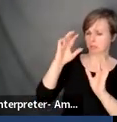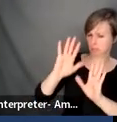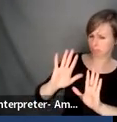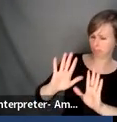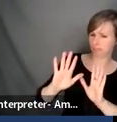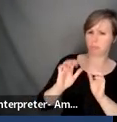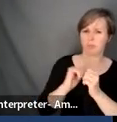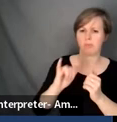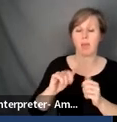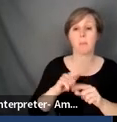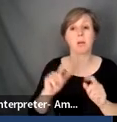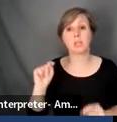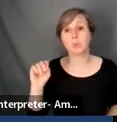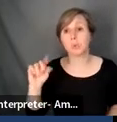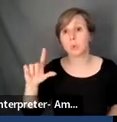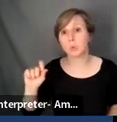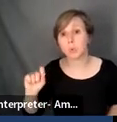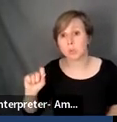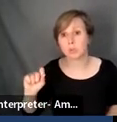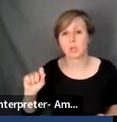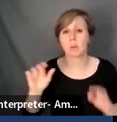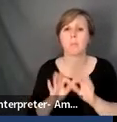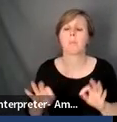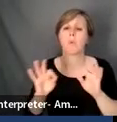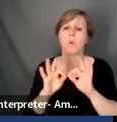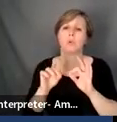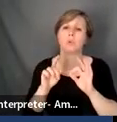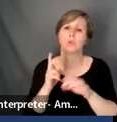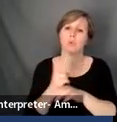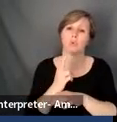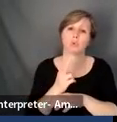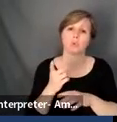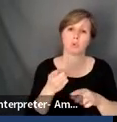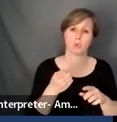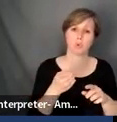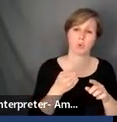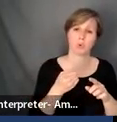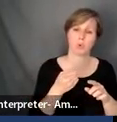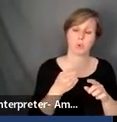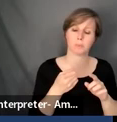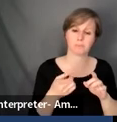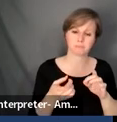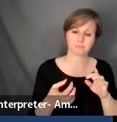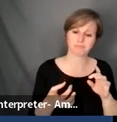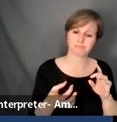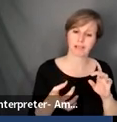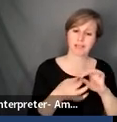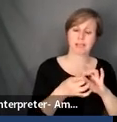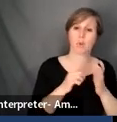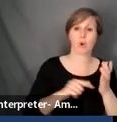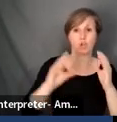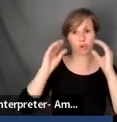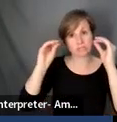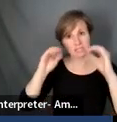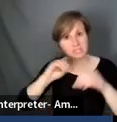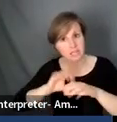um, attach what you're doing in your classroom to things that are beyond just yourself, not just because it's, you're making